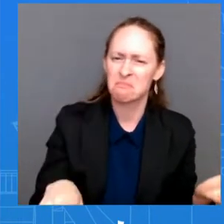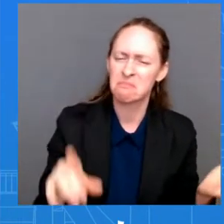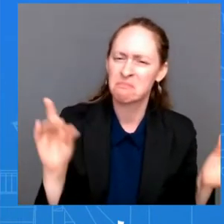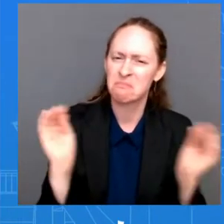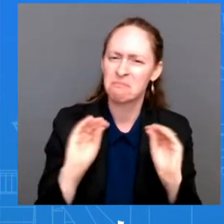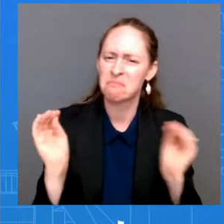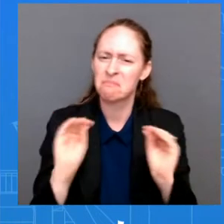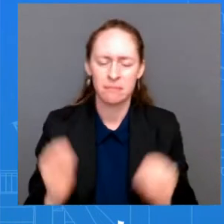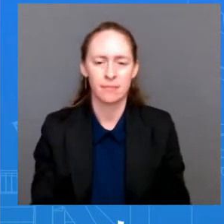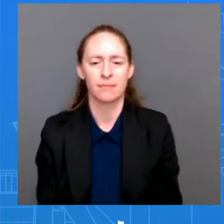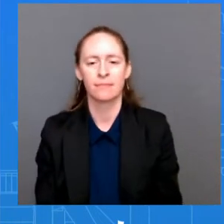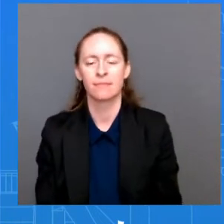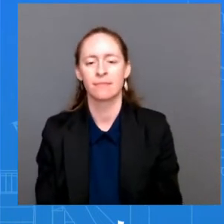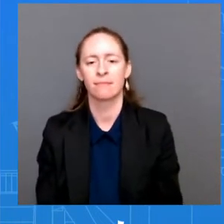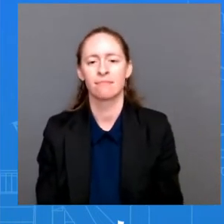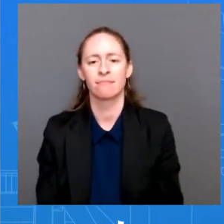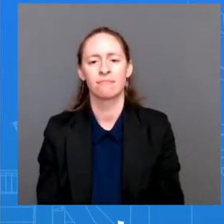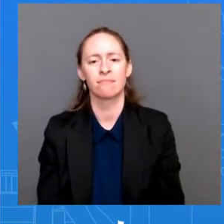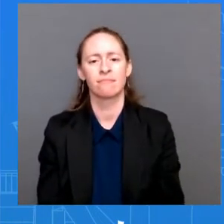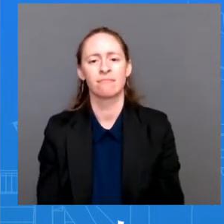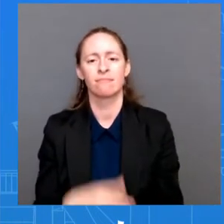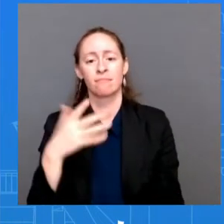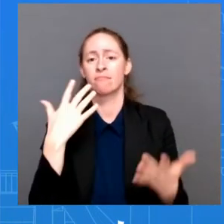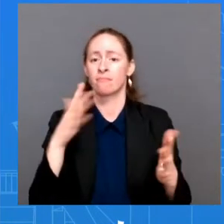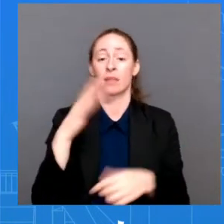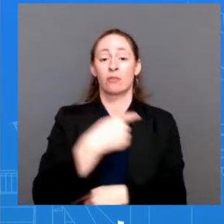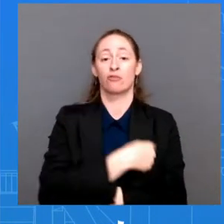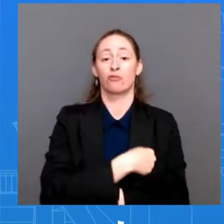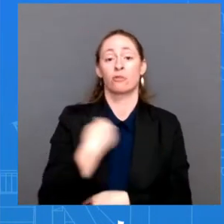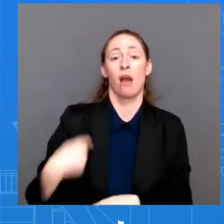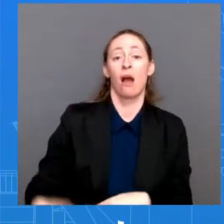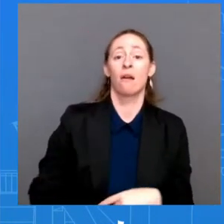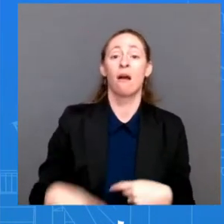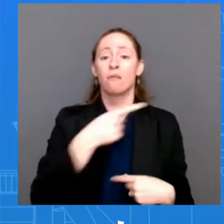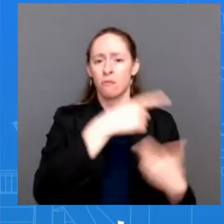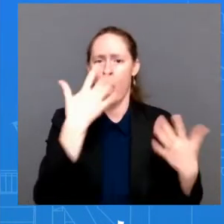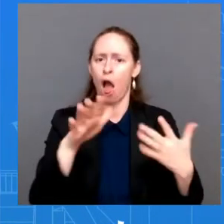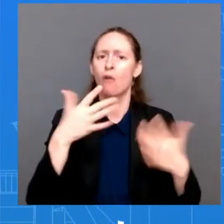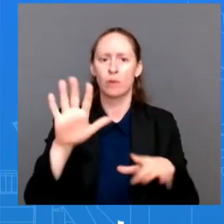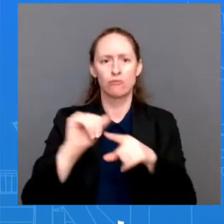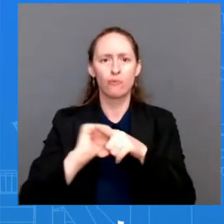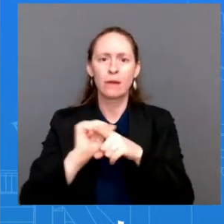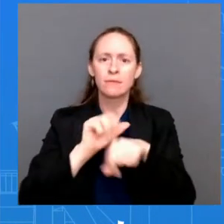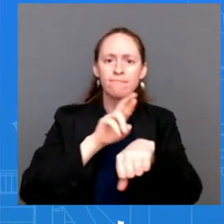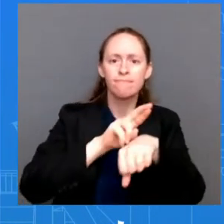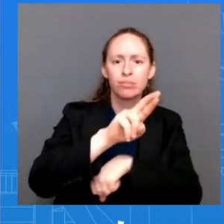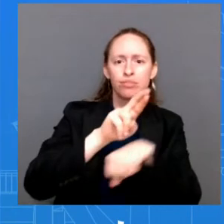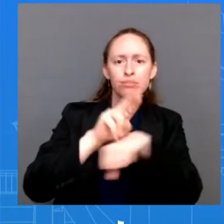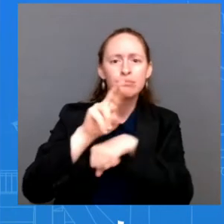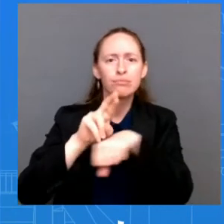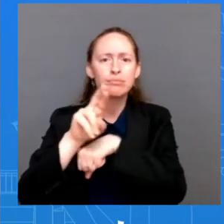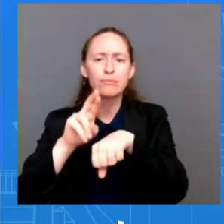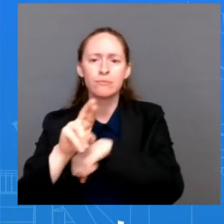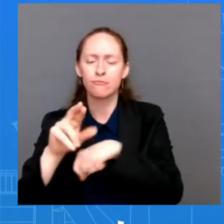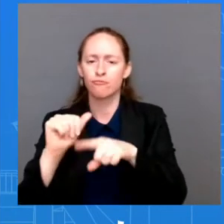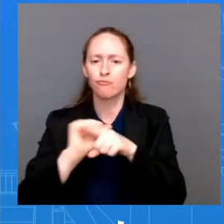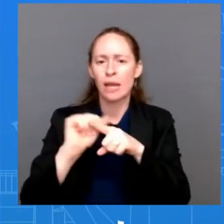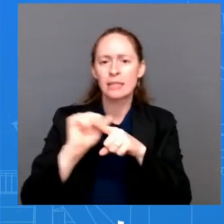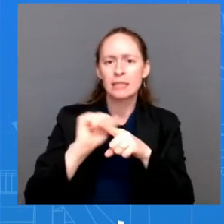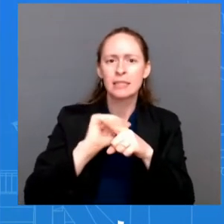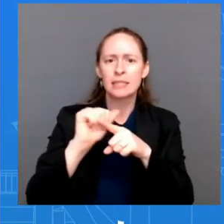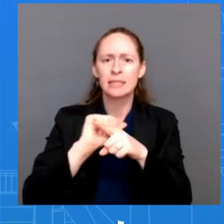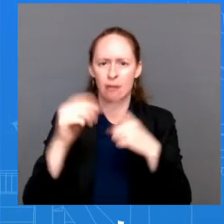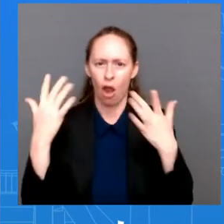China conducted a live-fire exercise. China appears to be positioning itself to potentially take further steps in the coming days